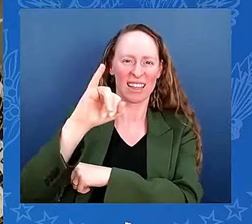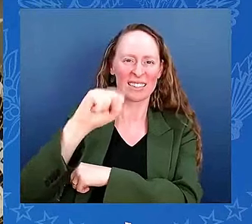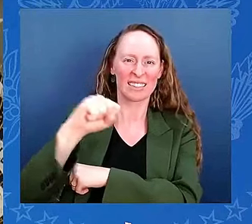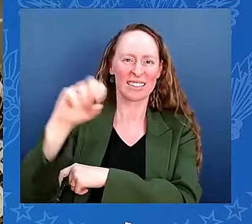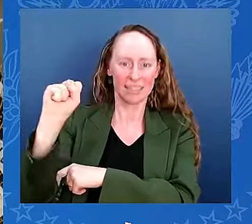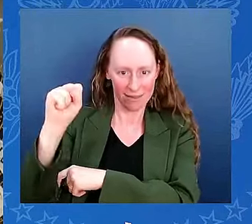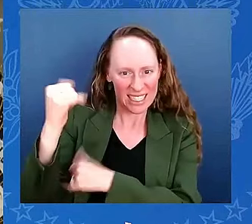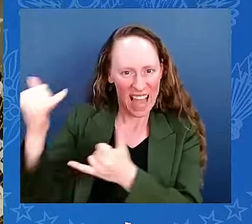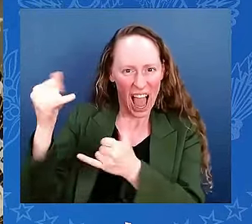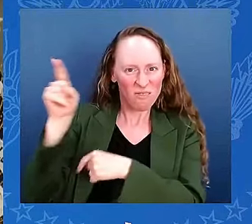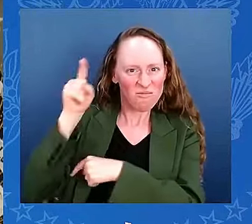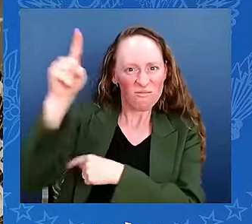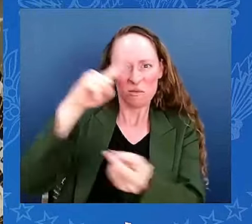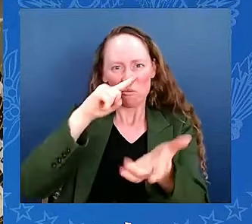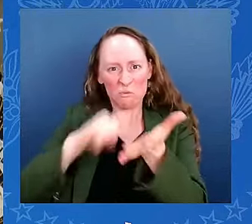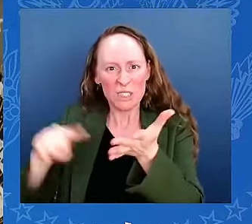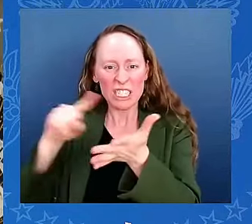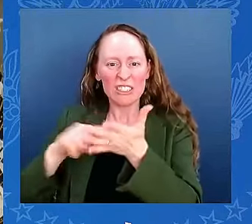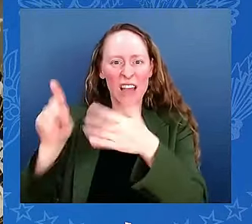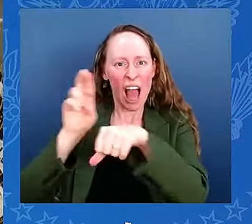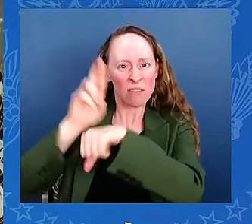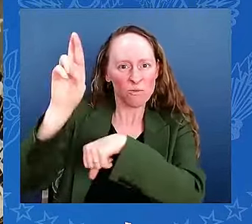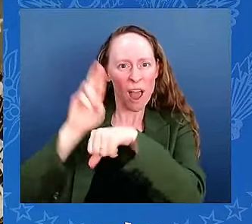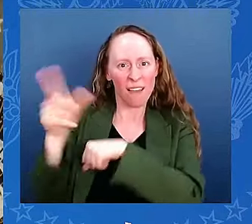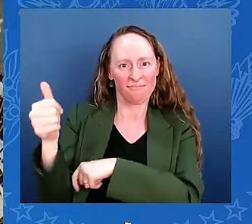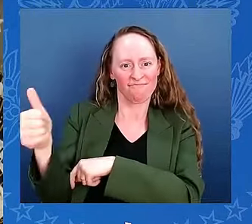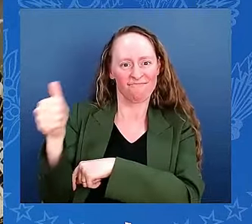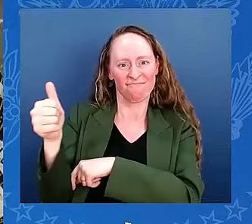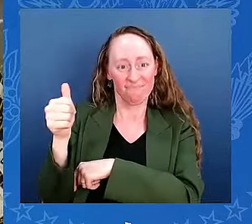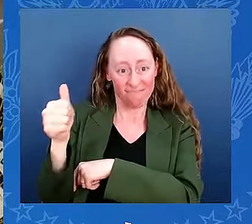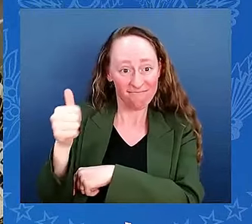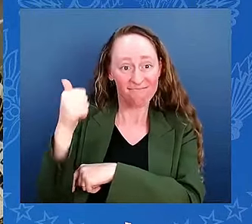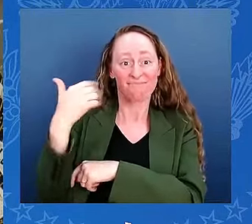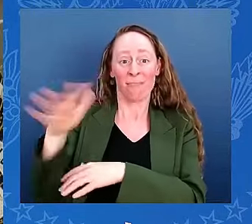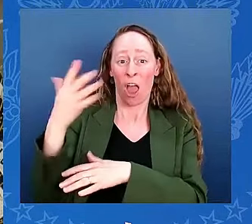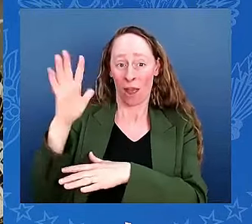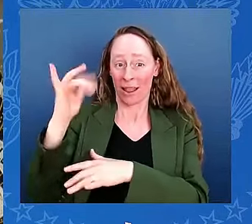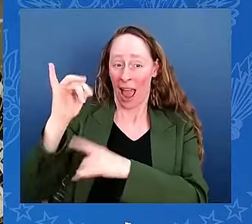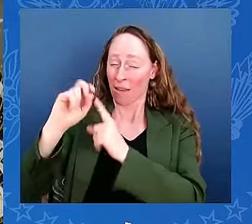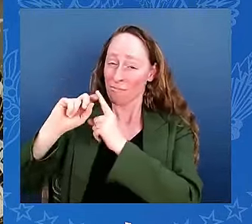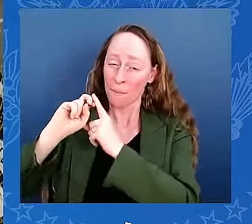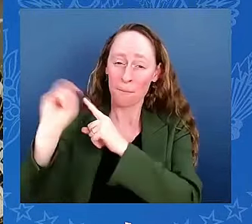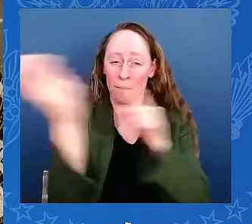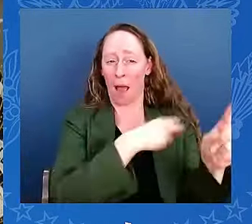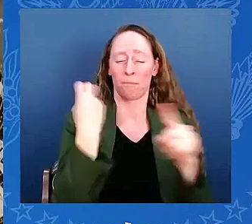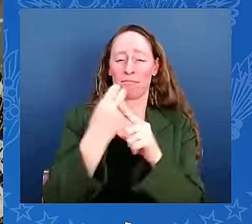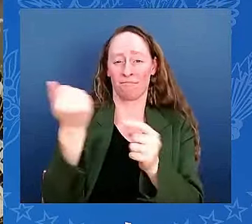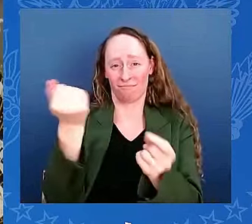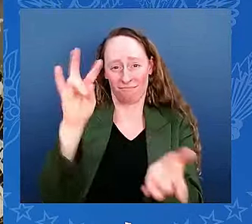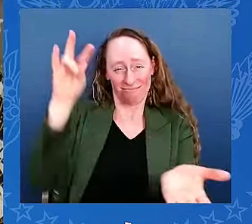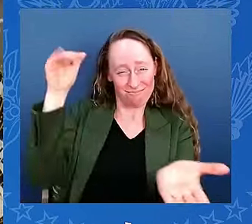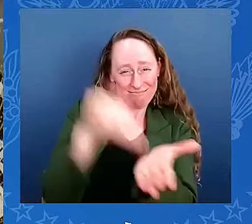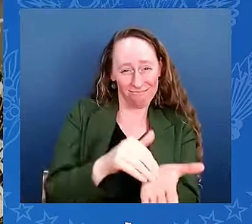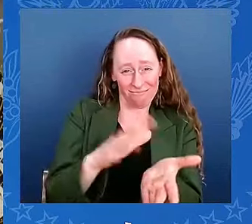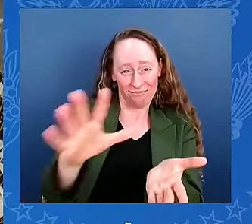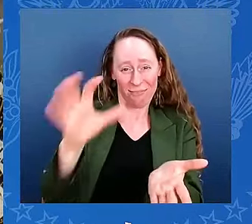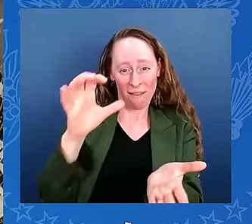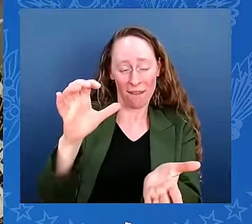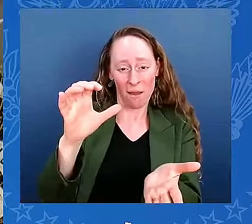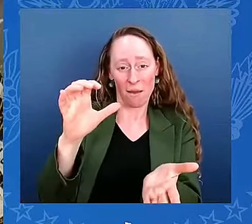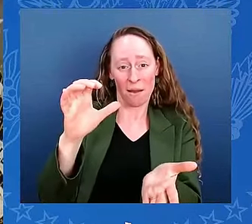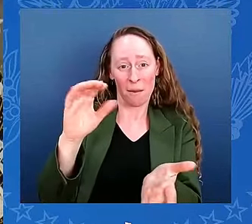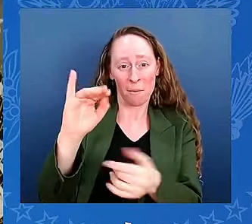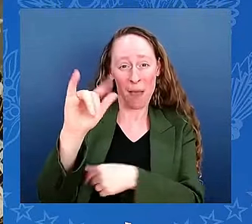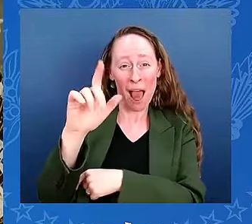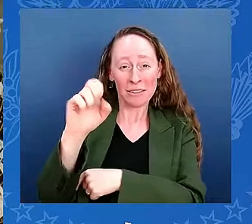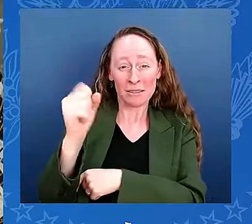,500 miles per hour. Also known as five miles per second. And by the way, she knows